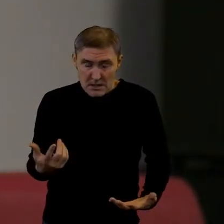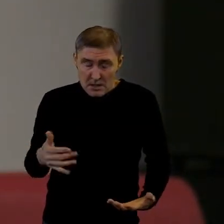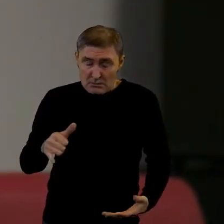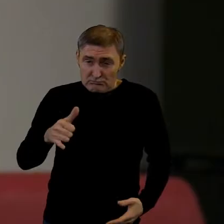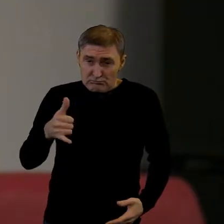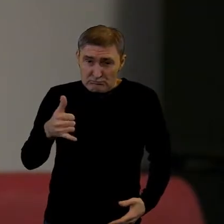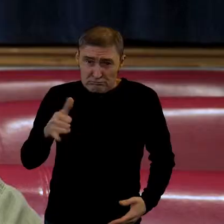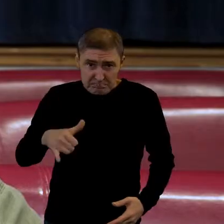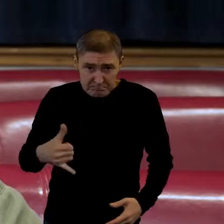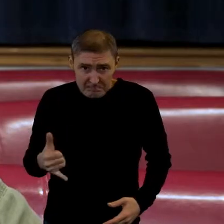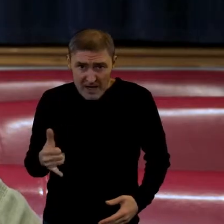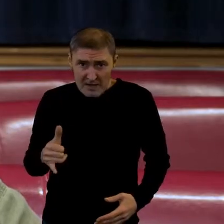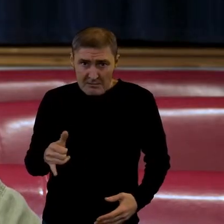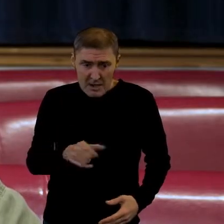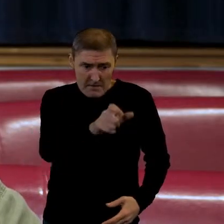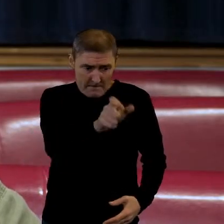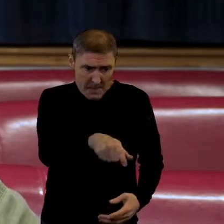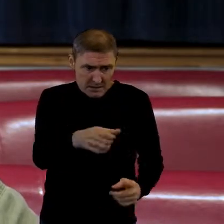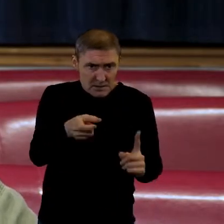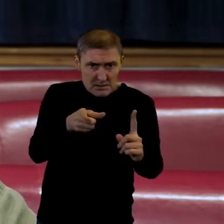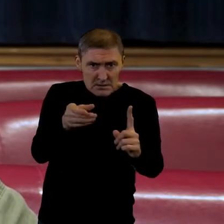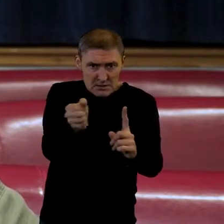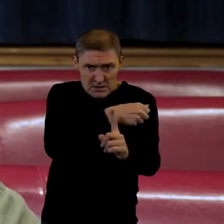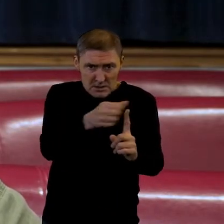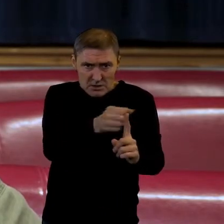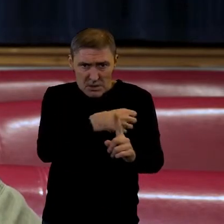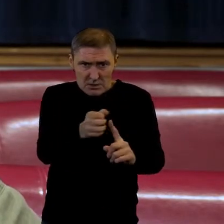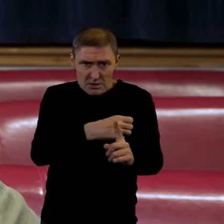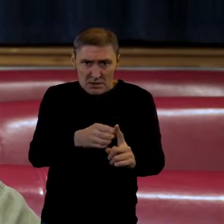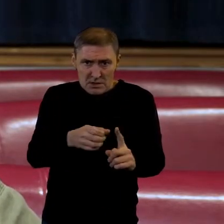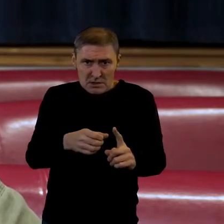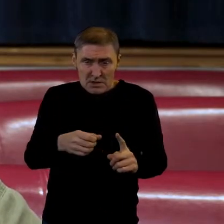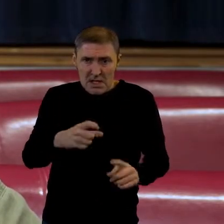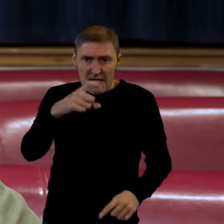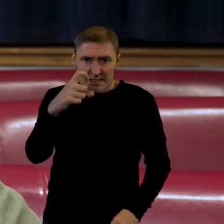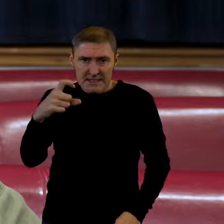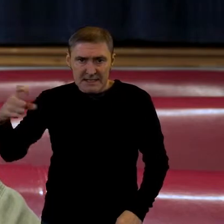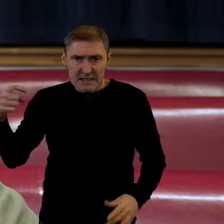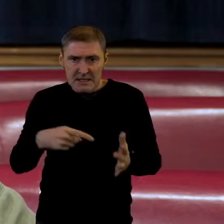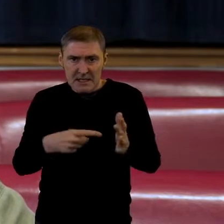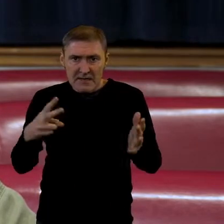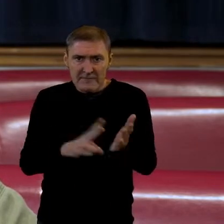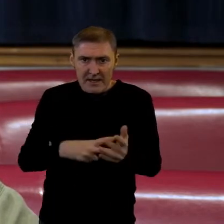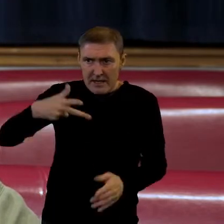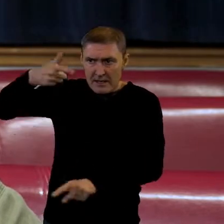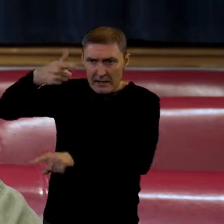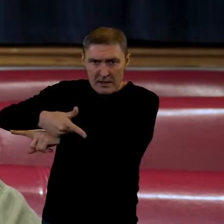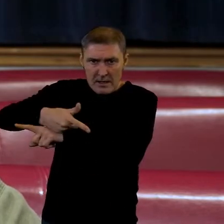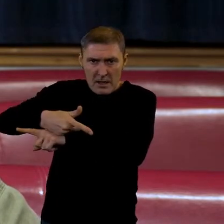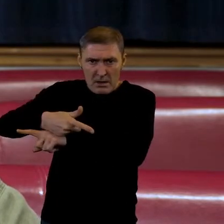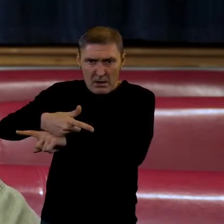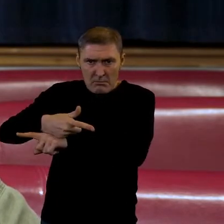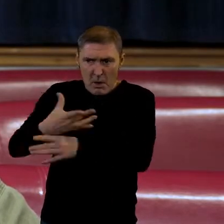somebody may be assaulted. It's captured on CCTV but there's no sound. And if there is homophobic abuse or